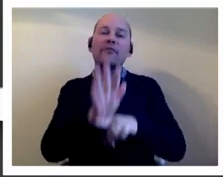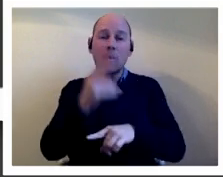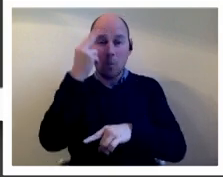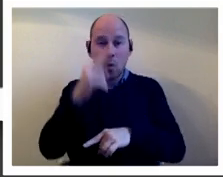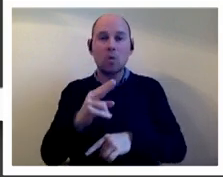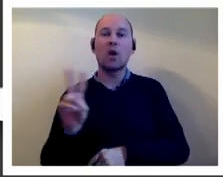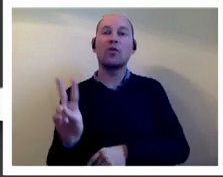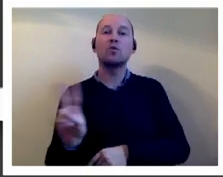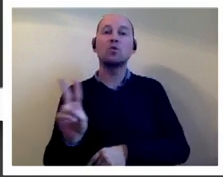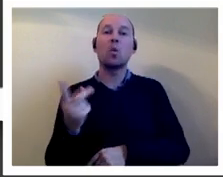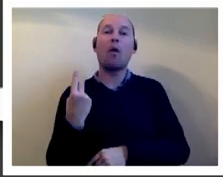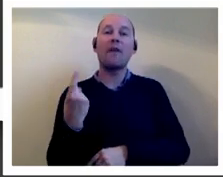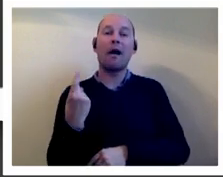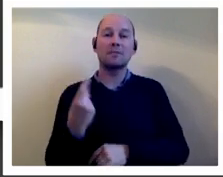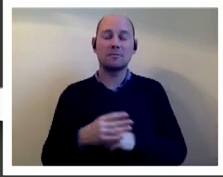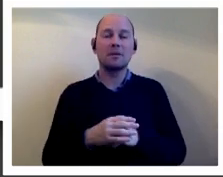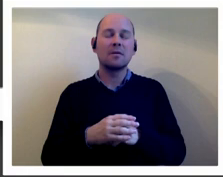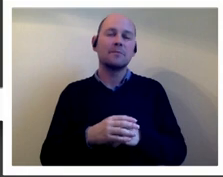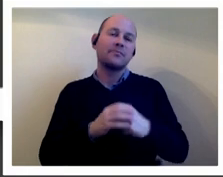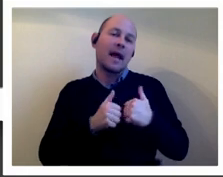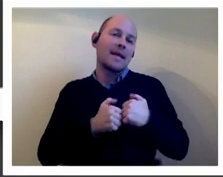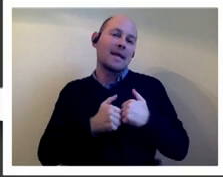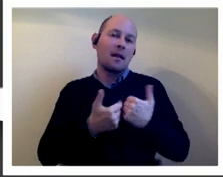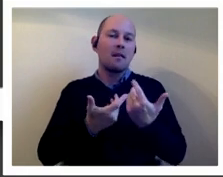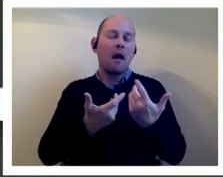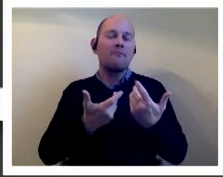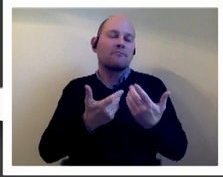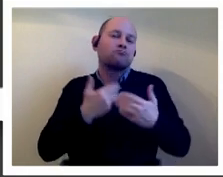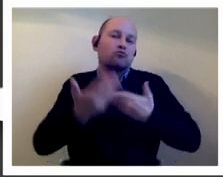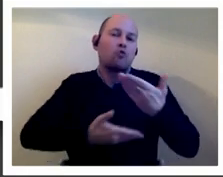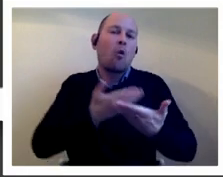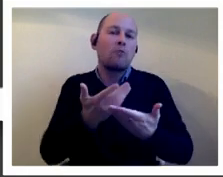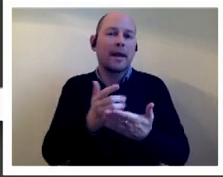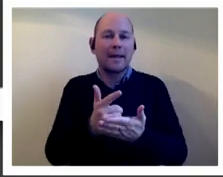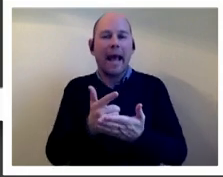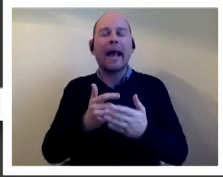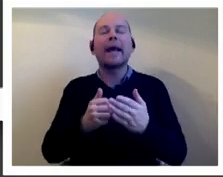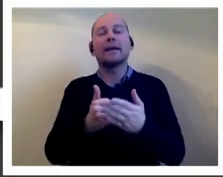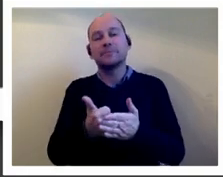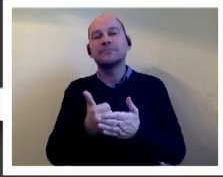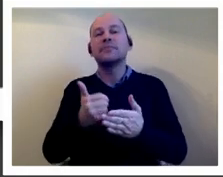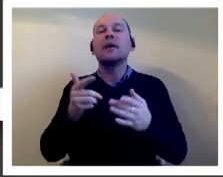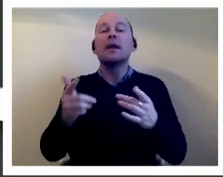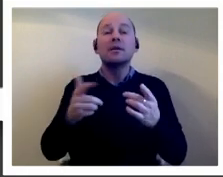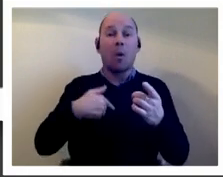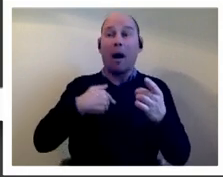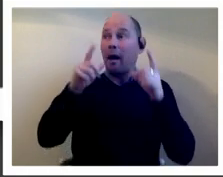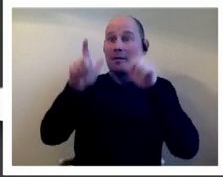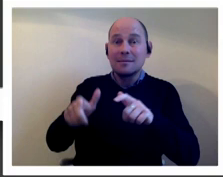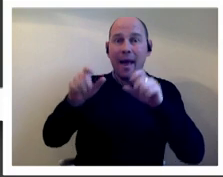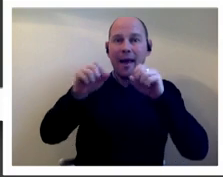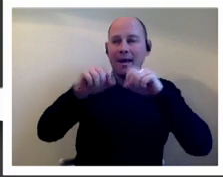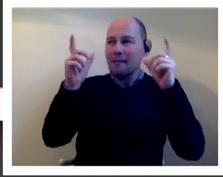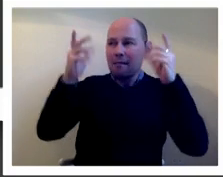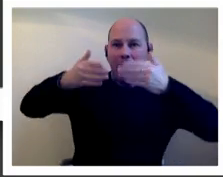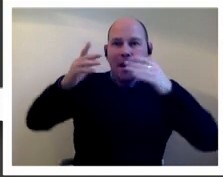two gay teenagers and the tabloids kicked up such a fuss that the bbc ended up showing it at half past 11 at night i remember i stayed up late to watch it while my parents were asleep